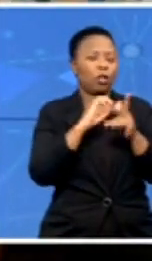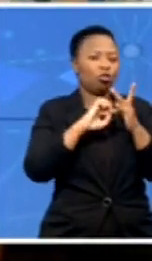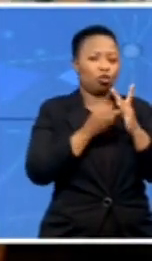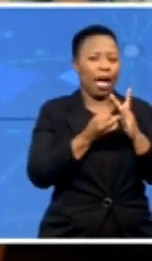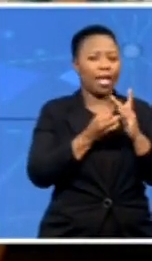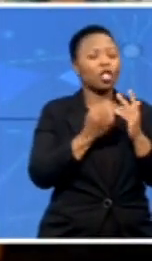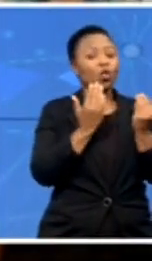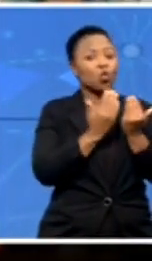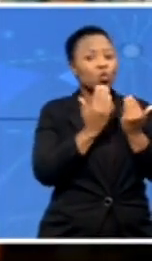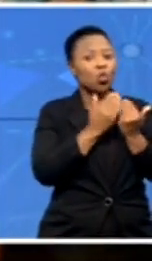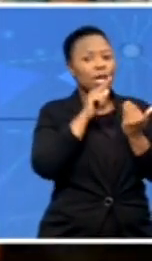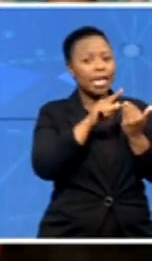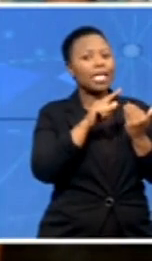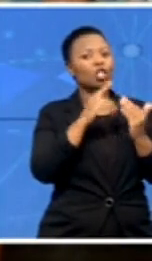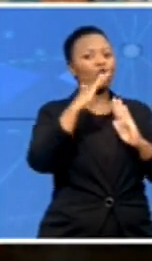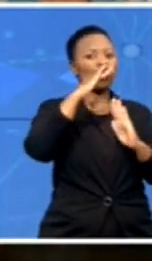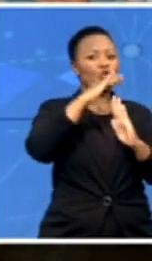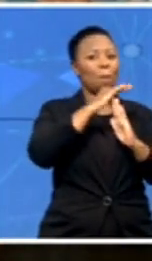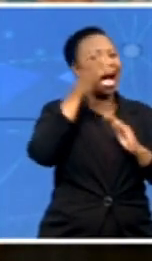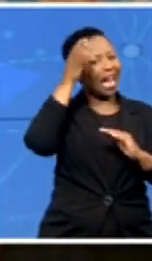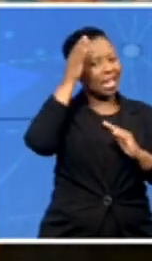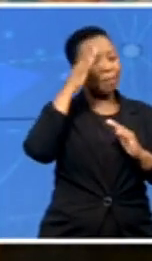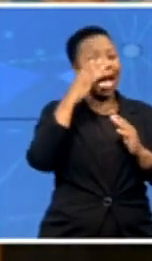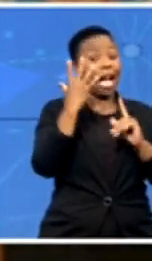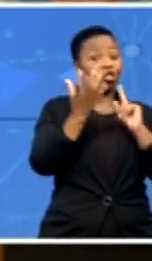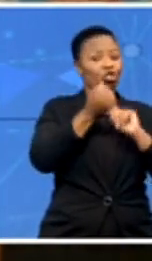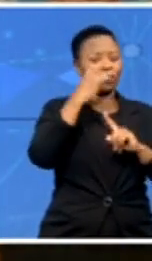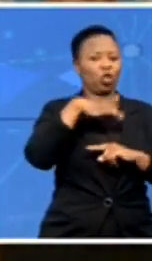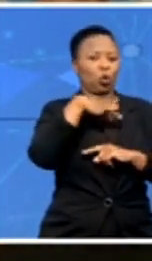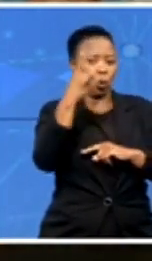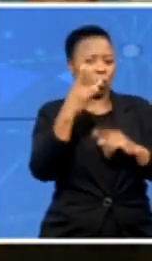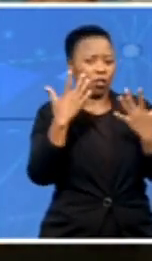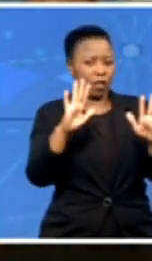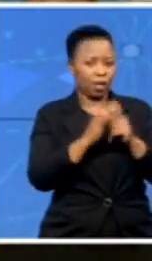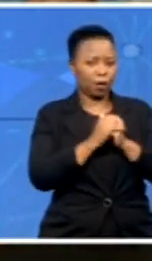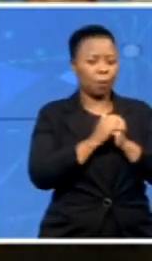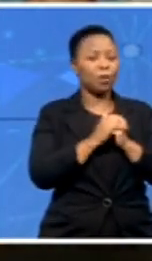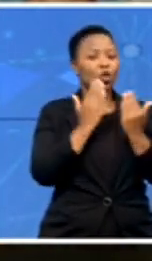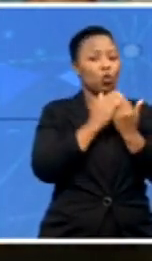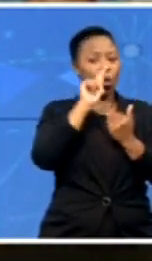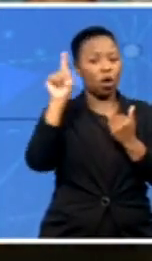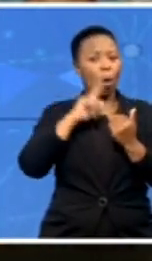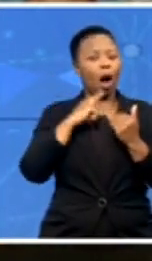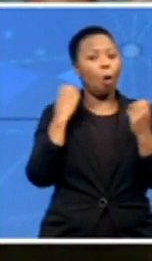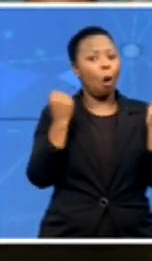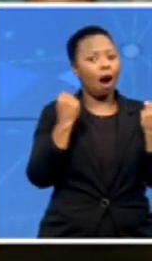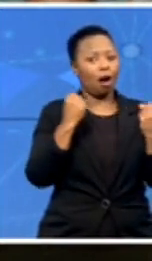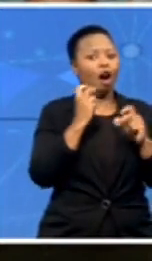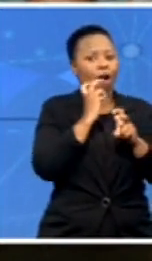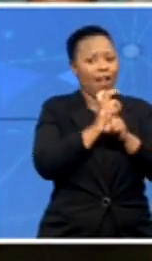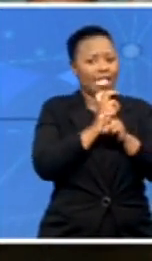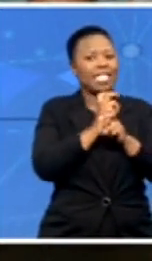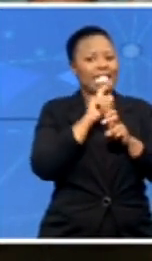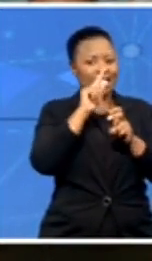academic achievers from the top academic schools. And because I worked so hard, I was able to be chosen to go. So it's